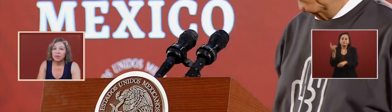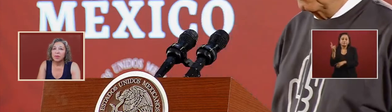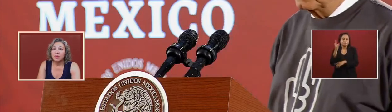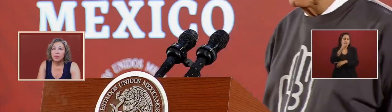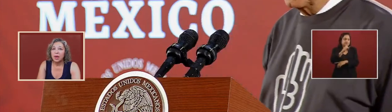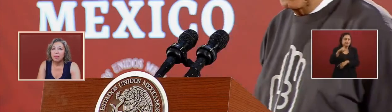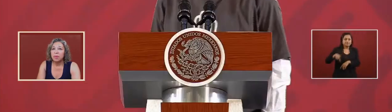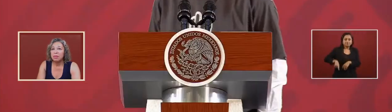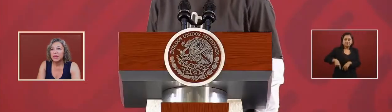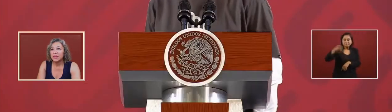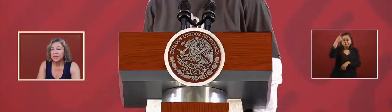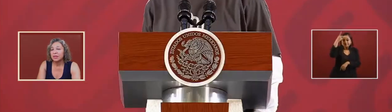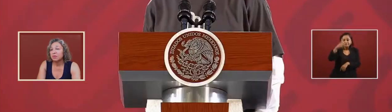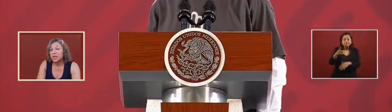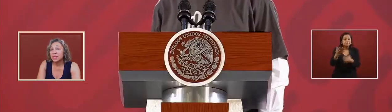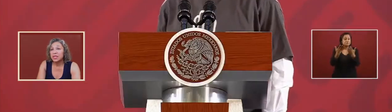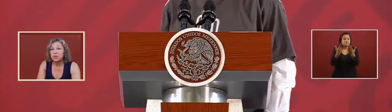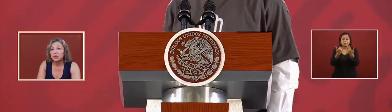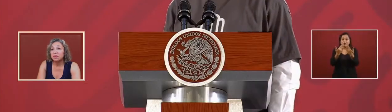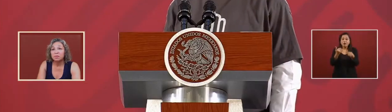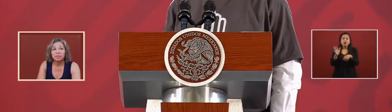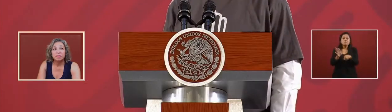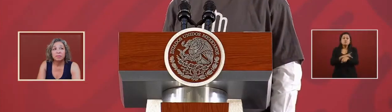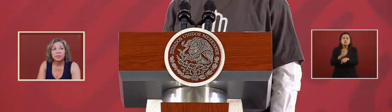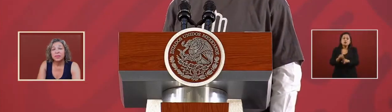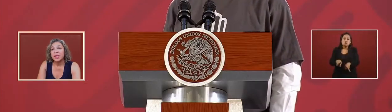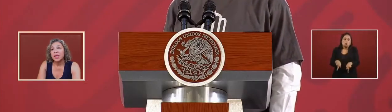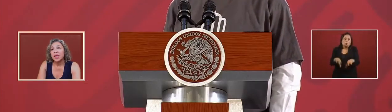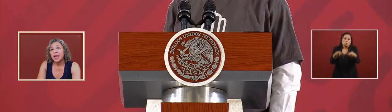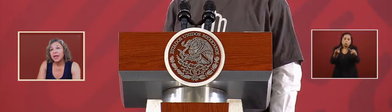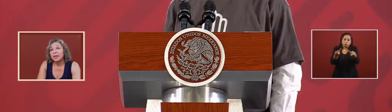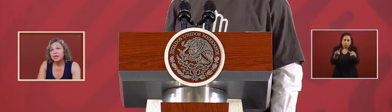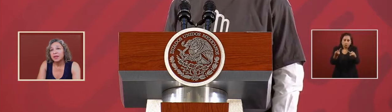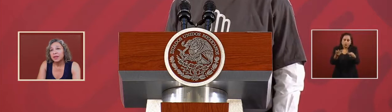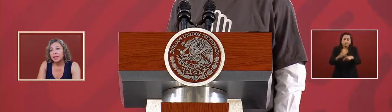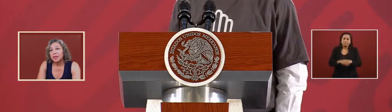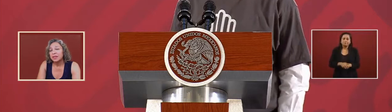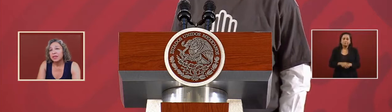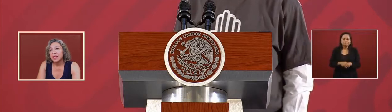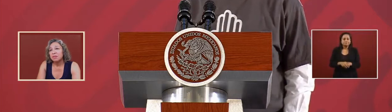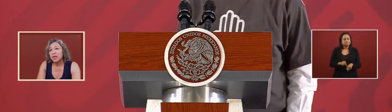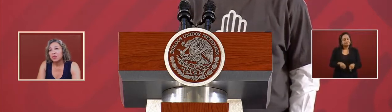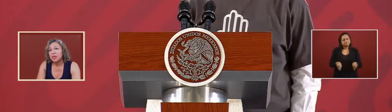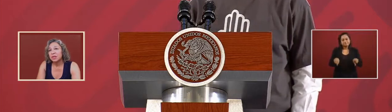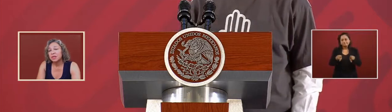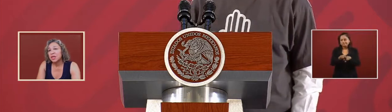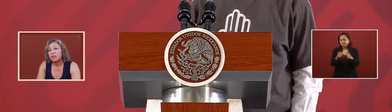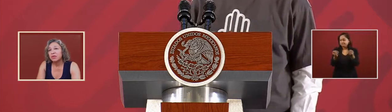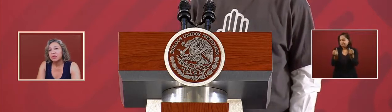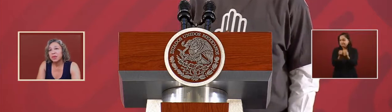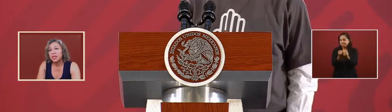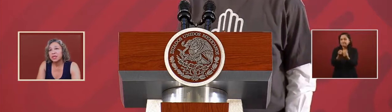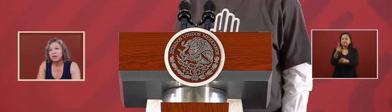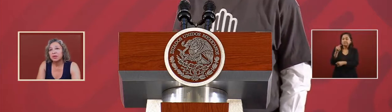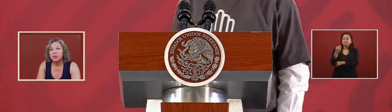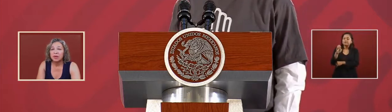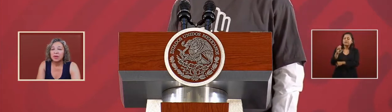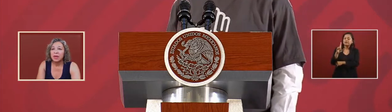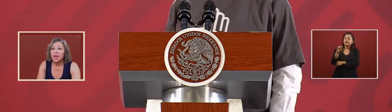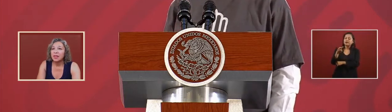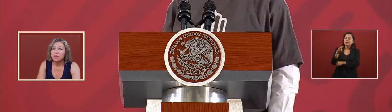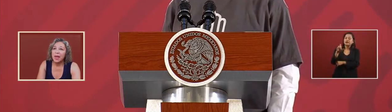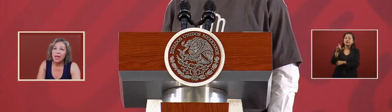from the public sector because they sold them and the same thing with the telephones of mexico